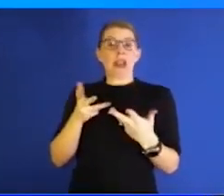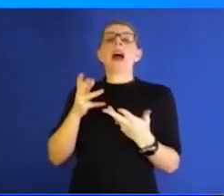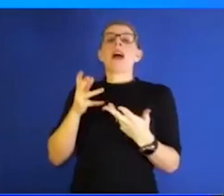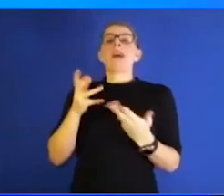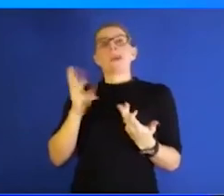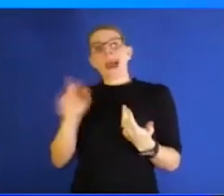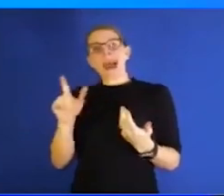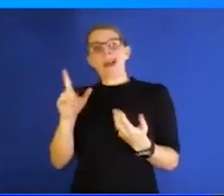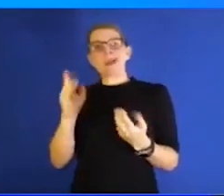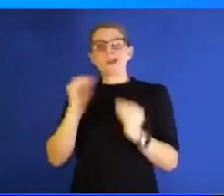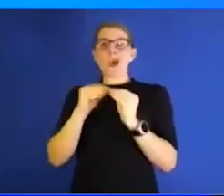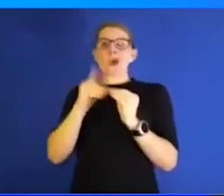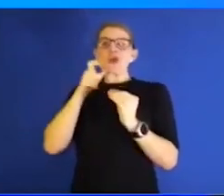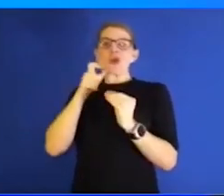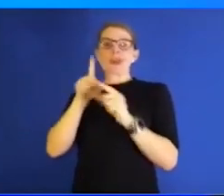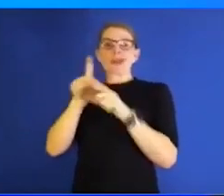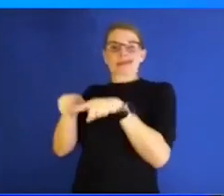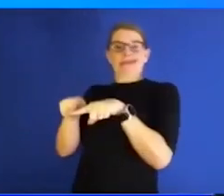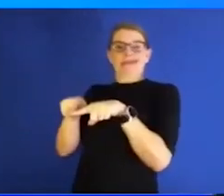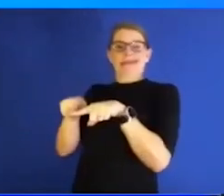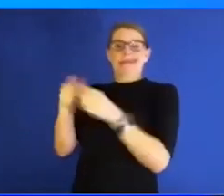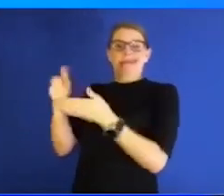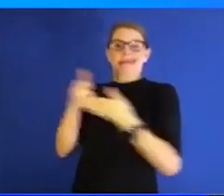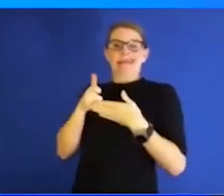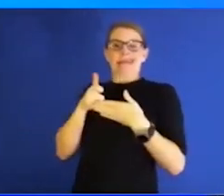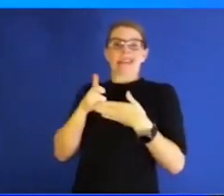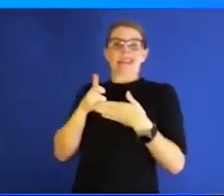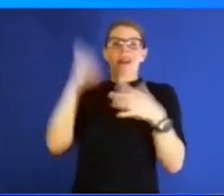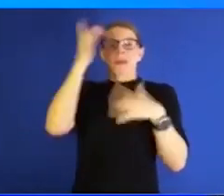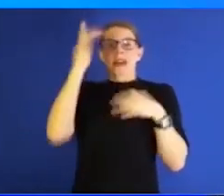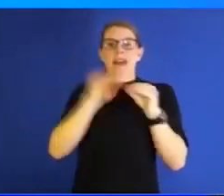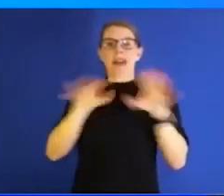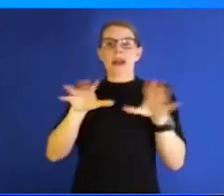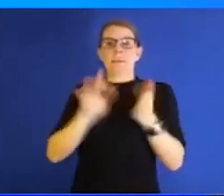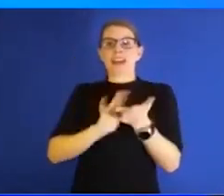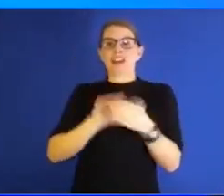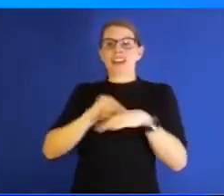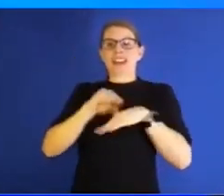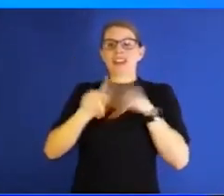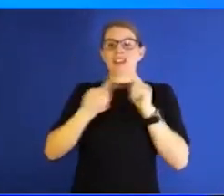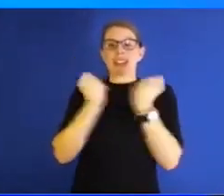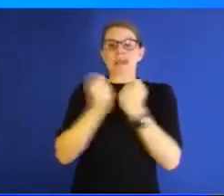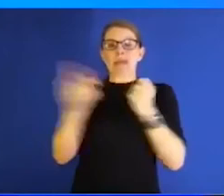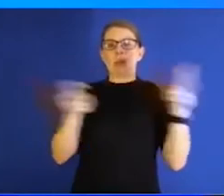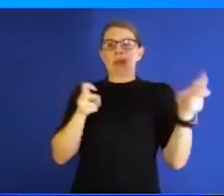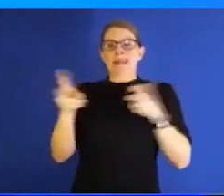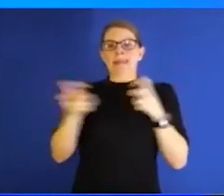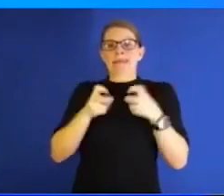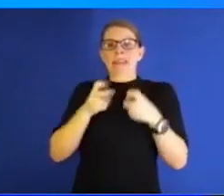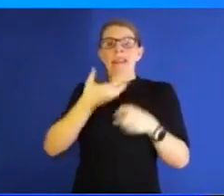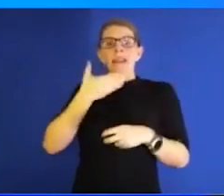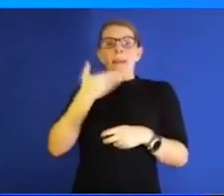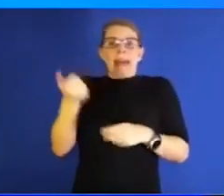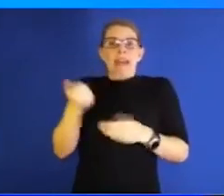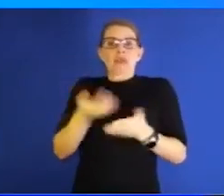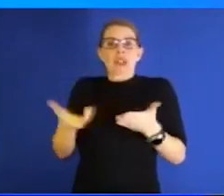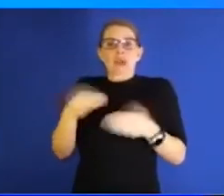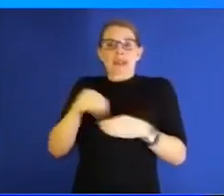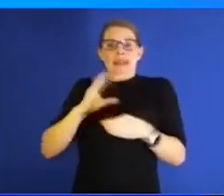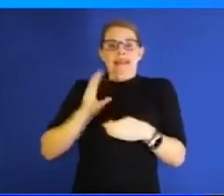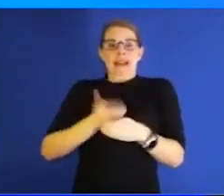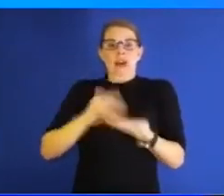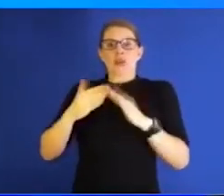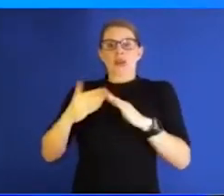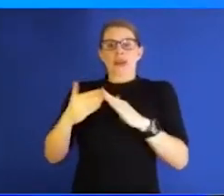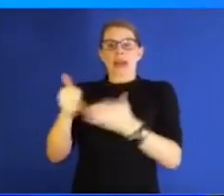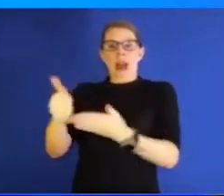To put together, for example, our pandemic medical advisory team and just pulling the best resources available in our community to help advise us through that process.